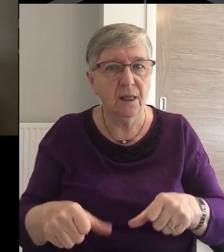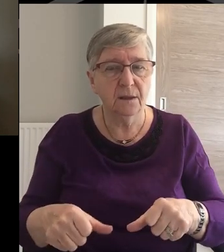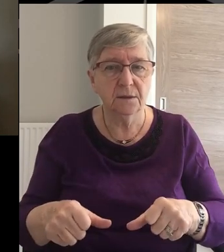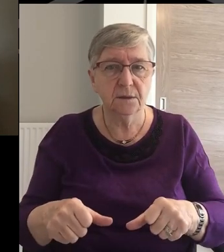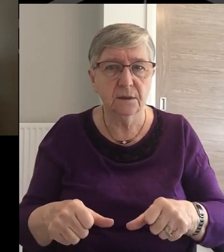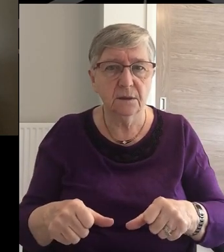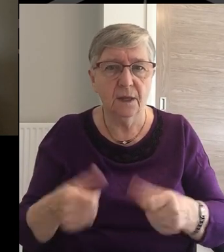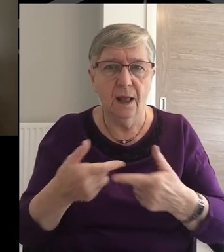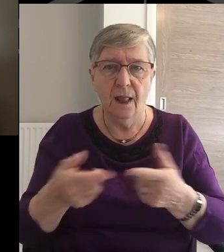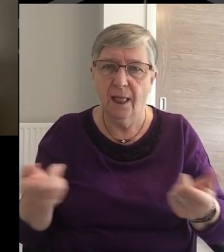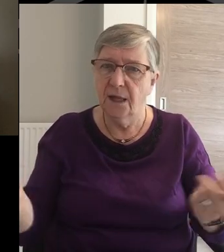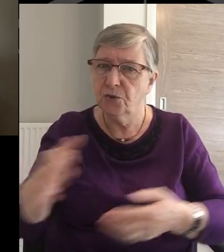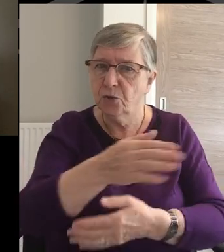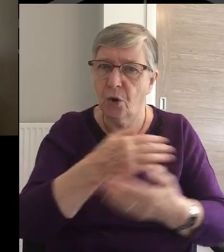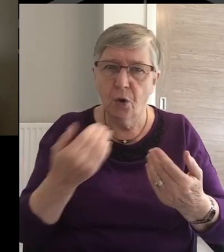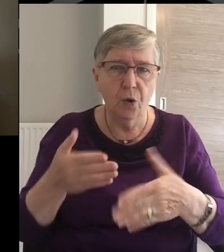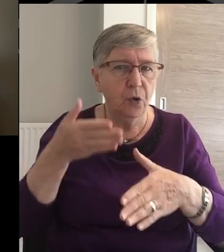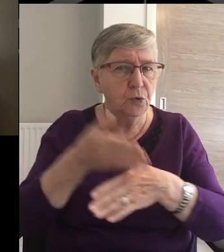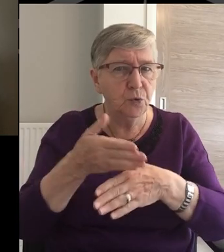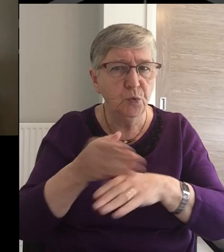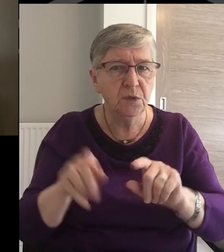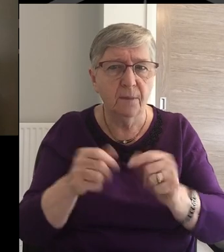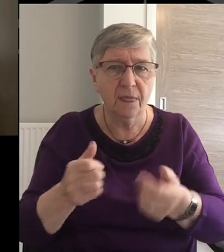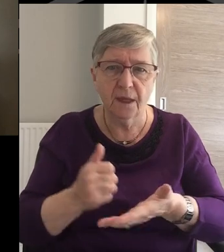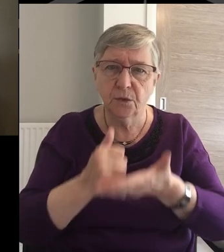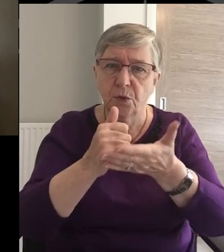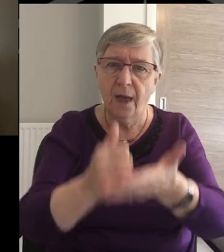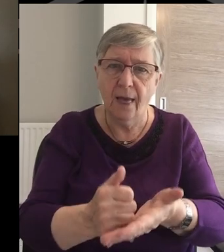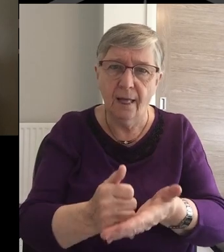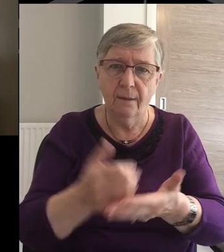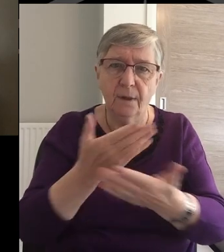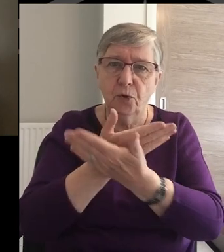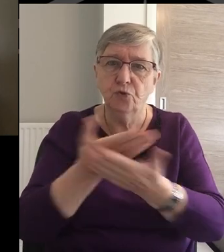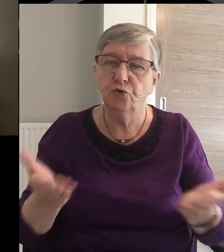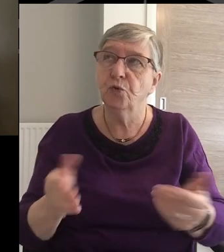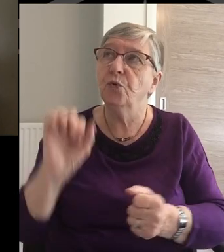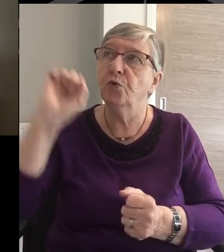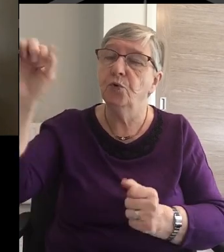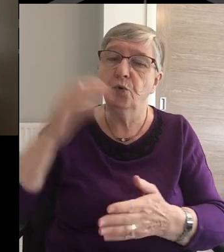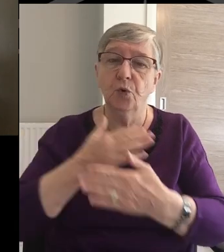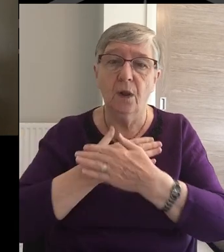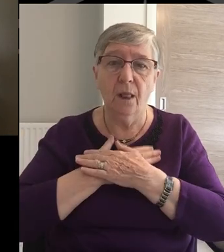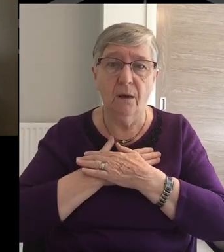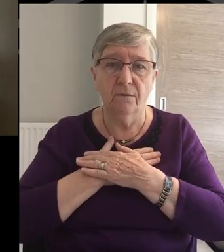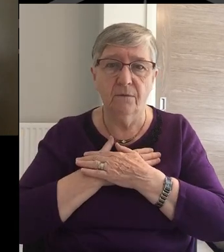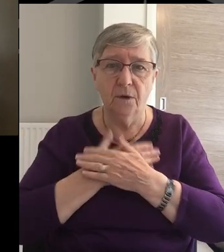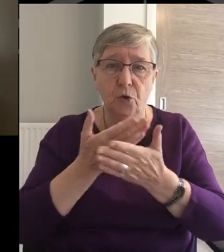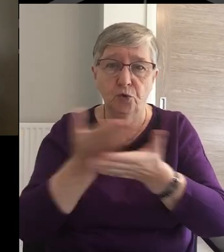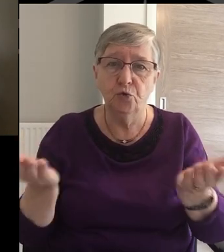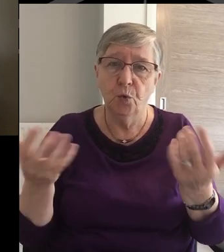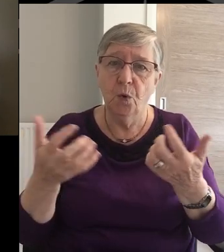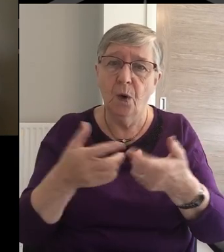Let us all take action to ease their burdens And show Your love Show us how, Lord